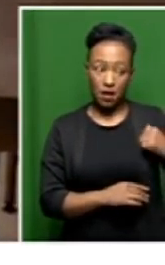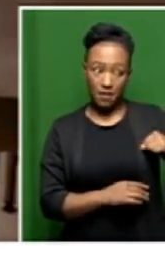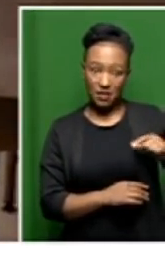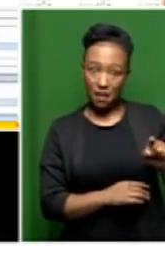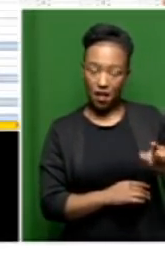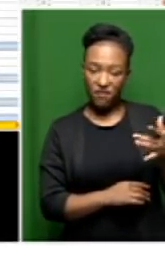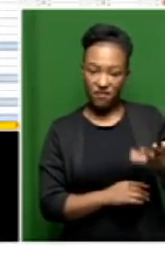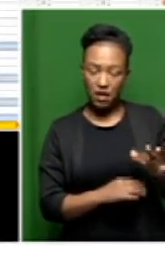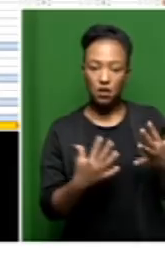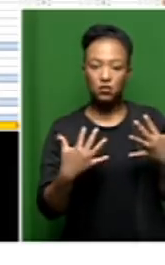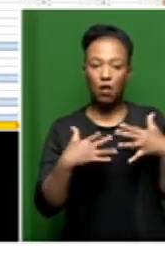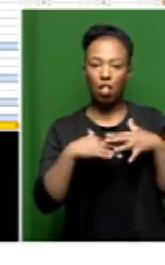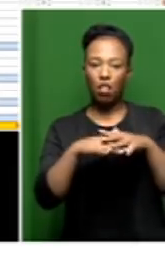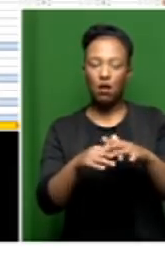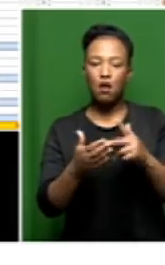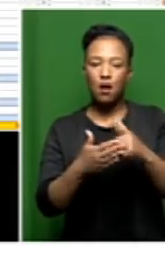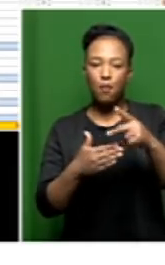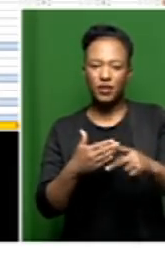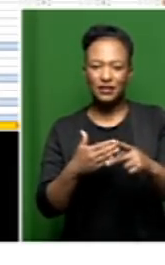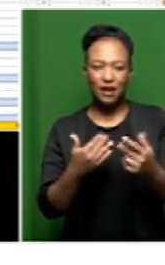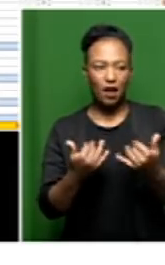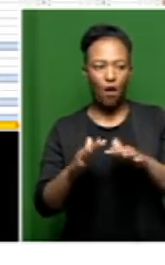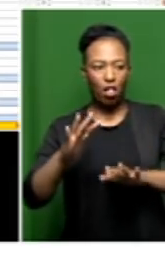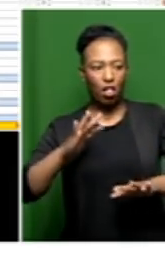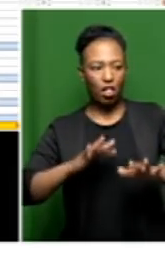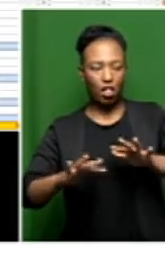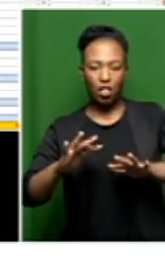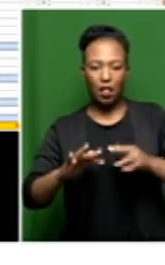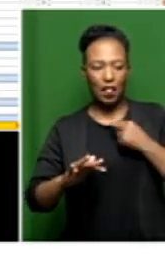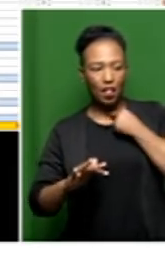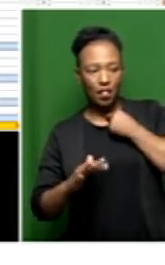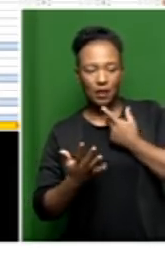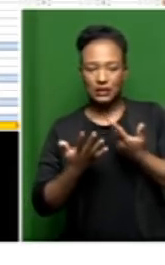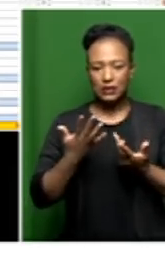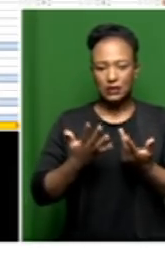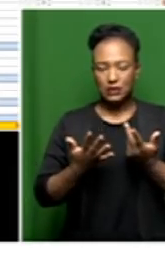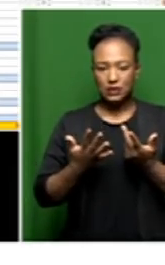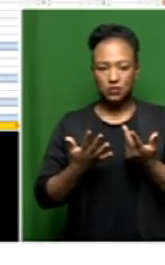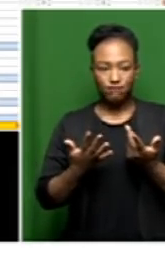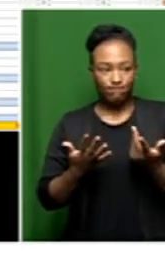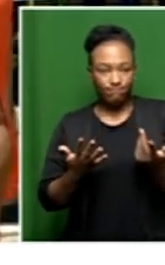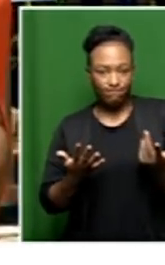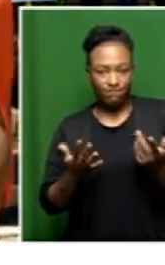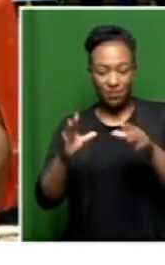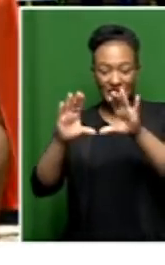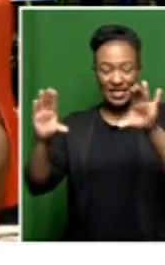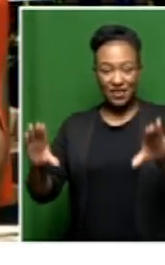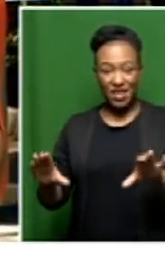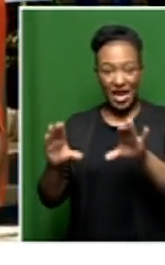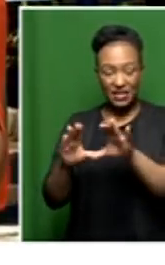that has implemented this project is unable to give us the necessary occupancy certificate,